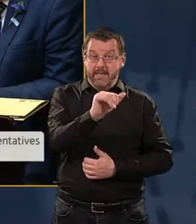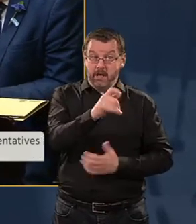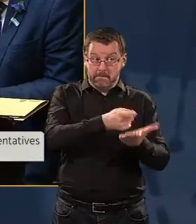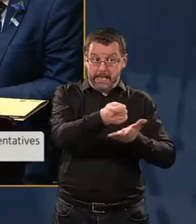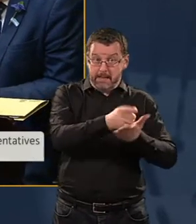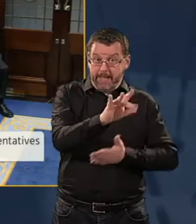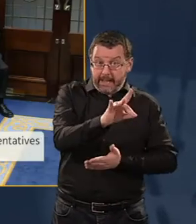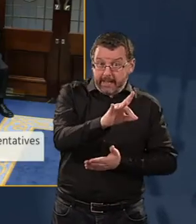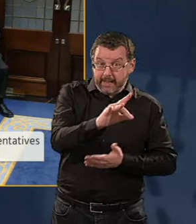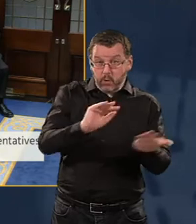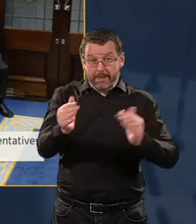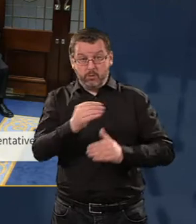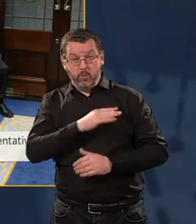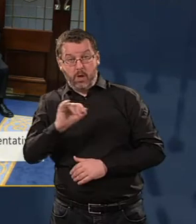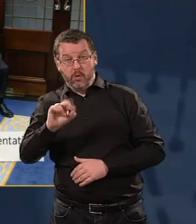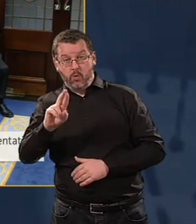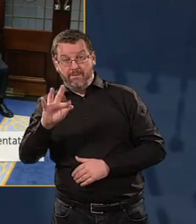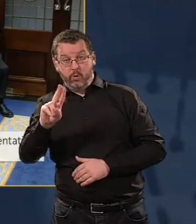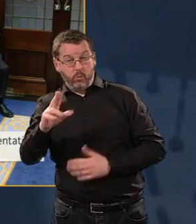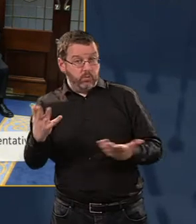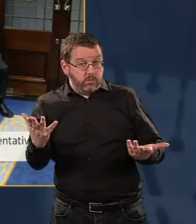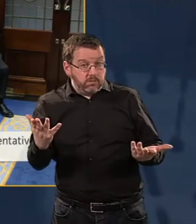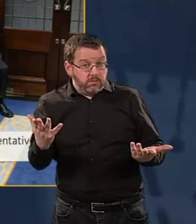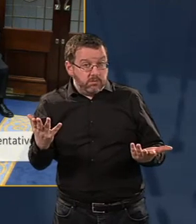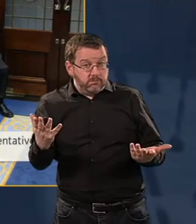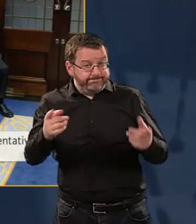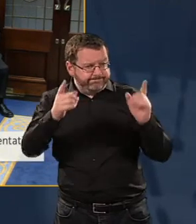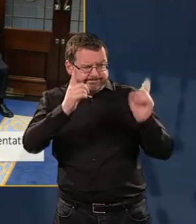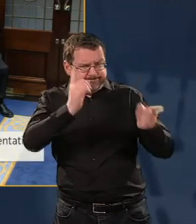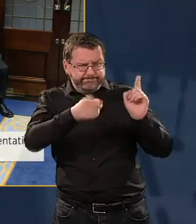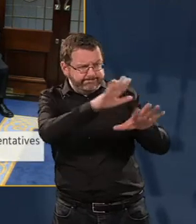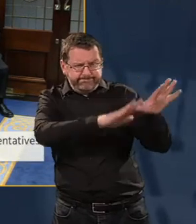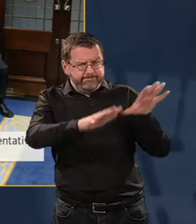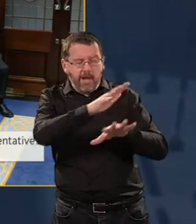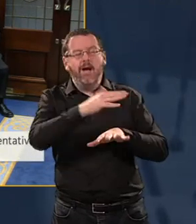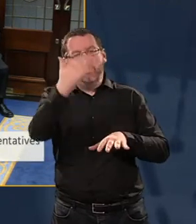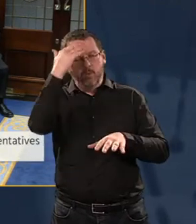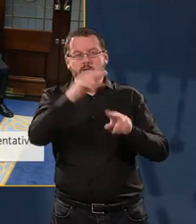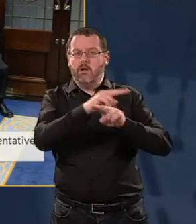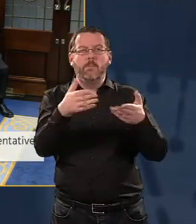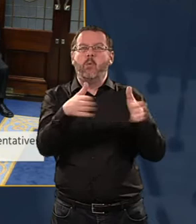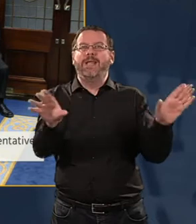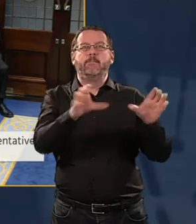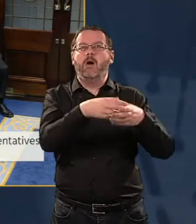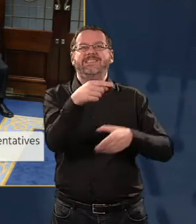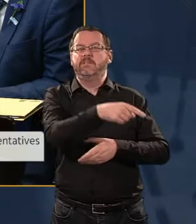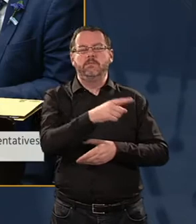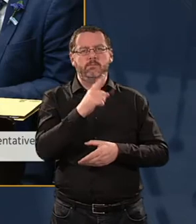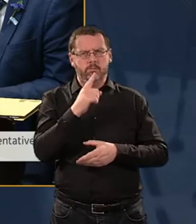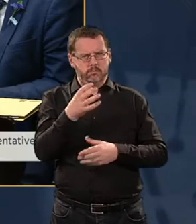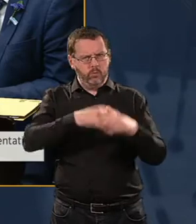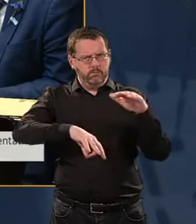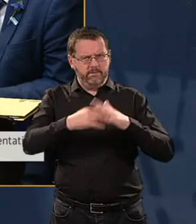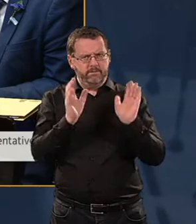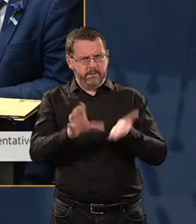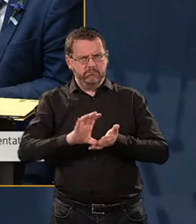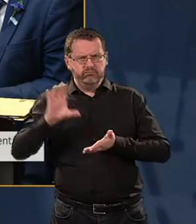relation to that? I accept your point that it is not a public body. Nonetheless, the state has invested very